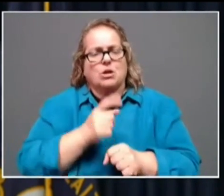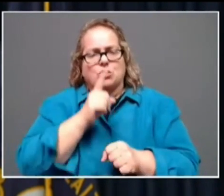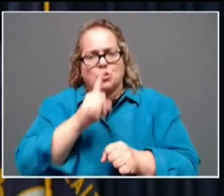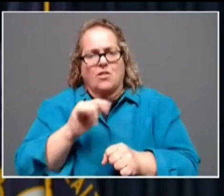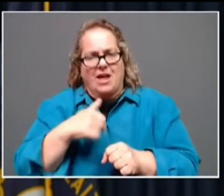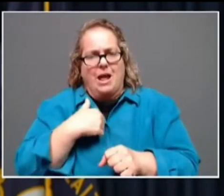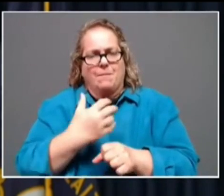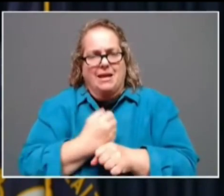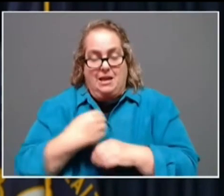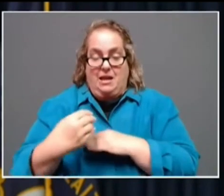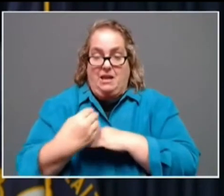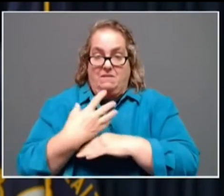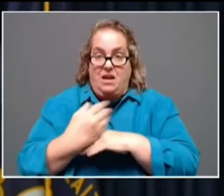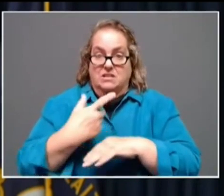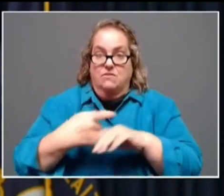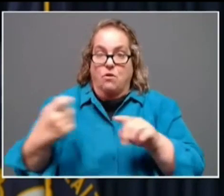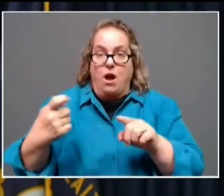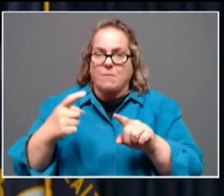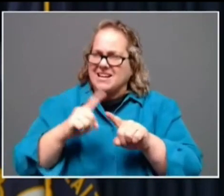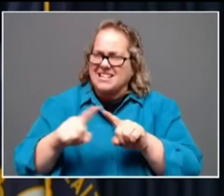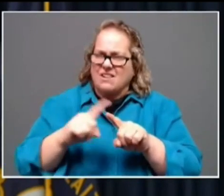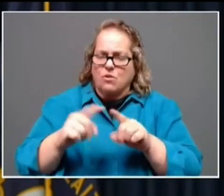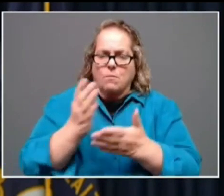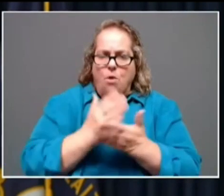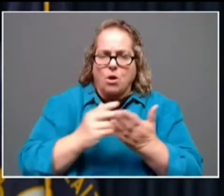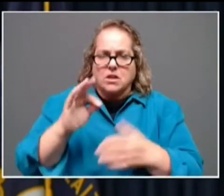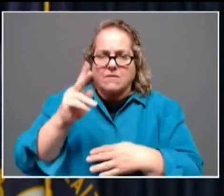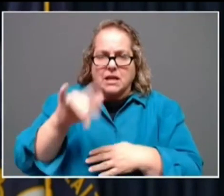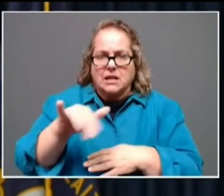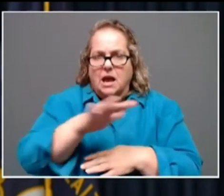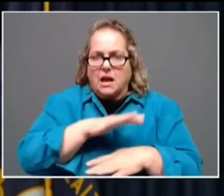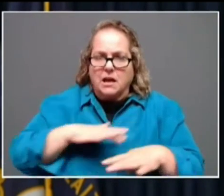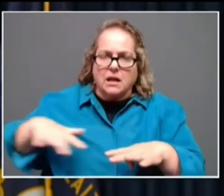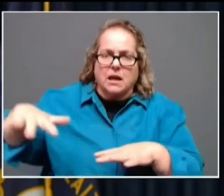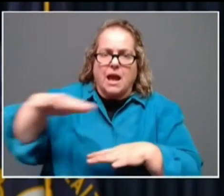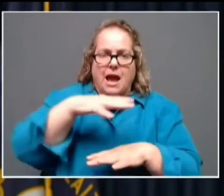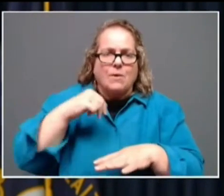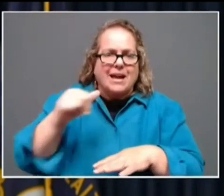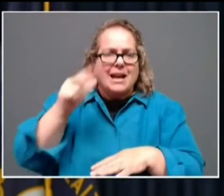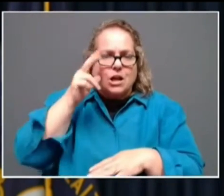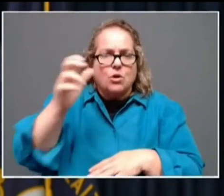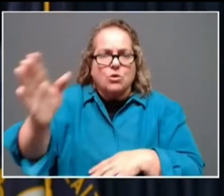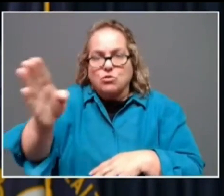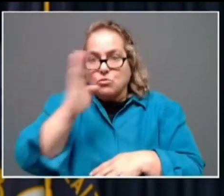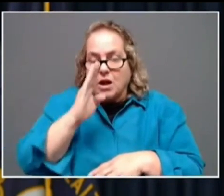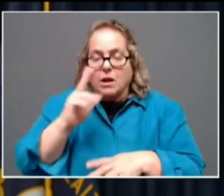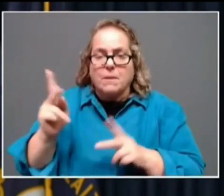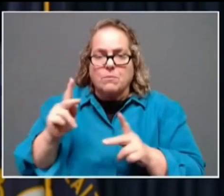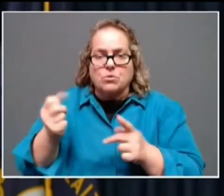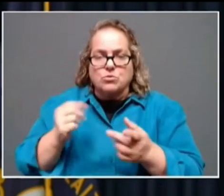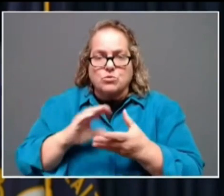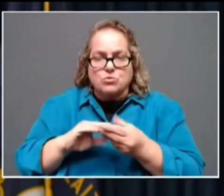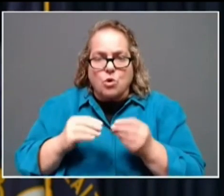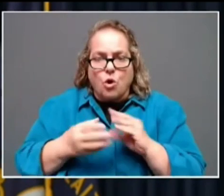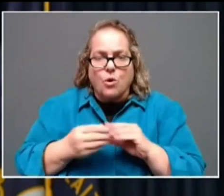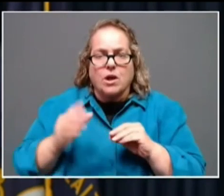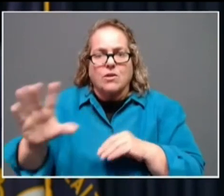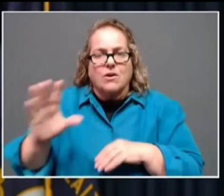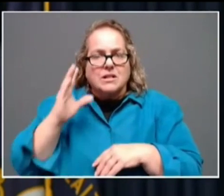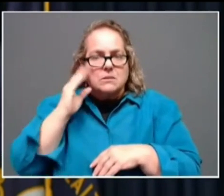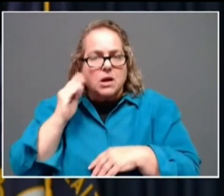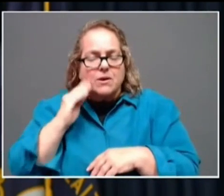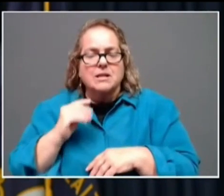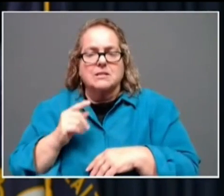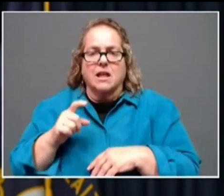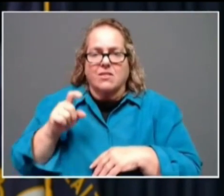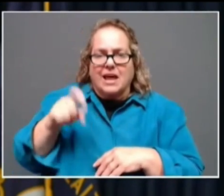gather public input. Senate President Robert Stivers says lawmakers have already approved money to study the issue, and the governor has no power to